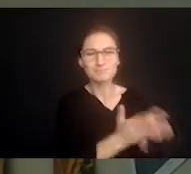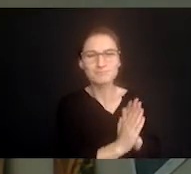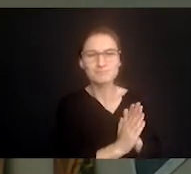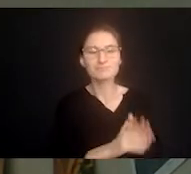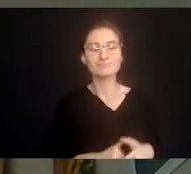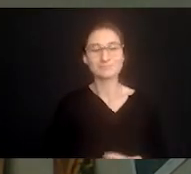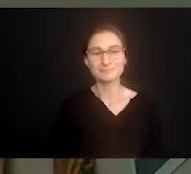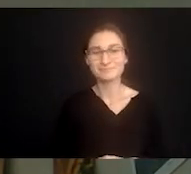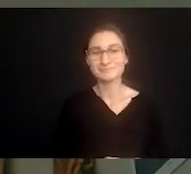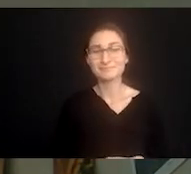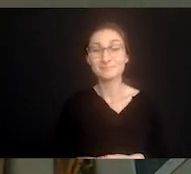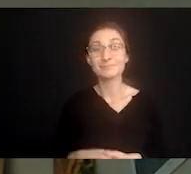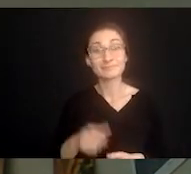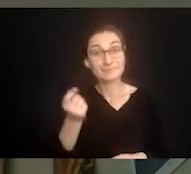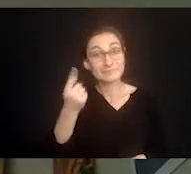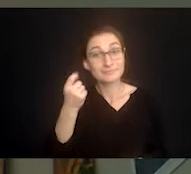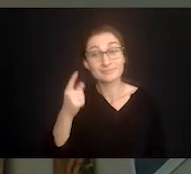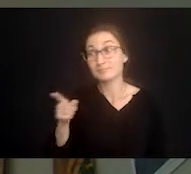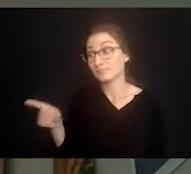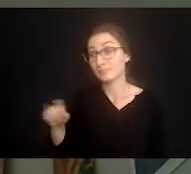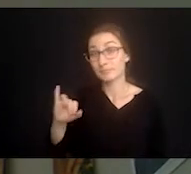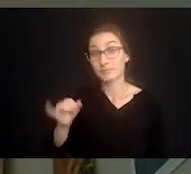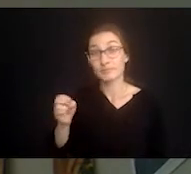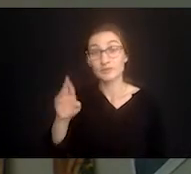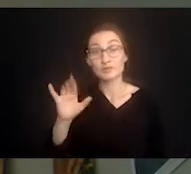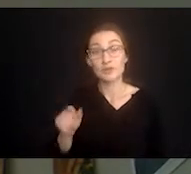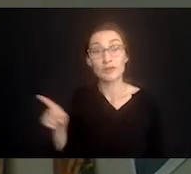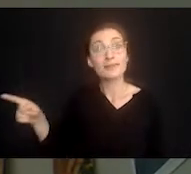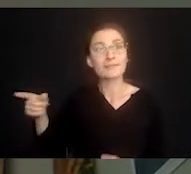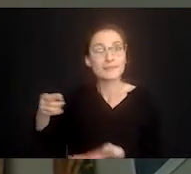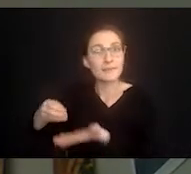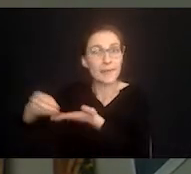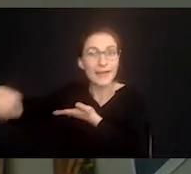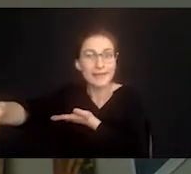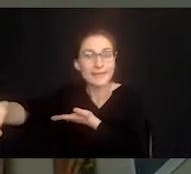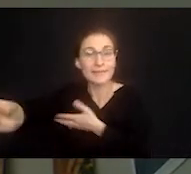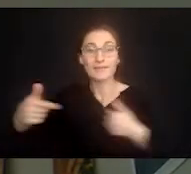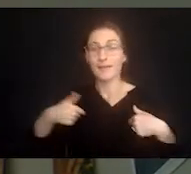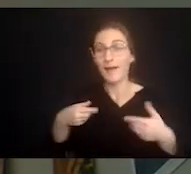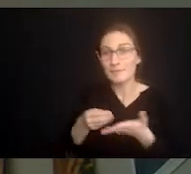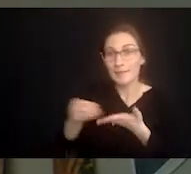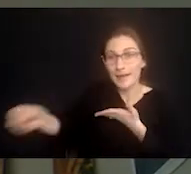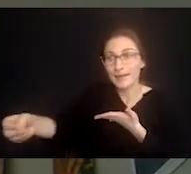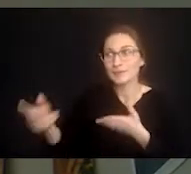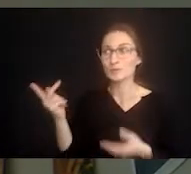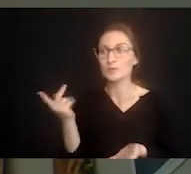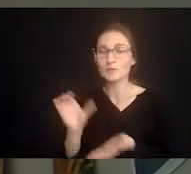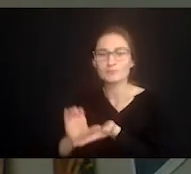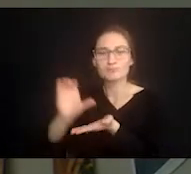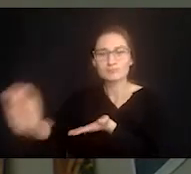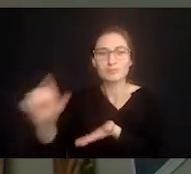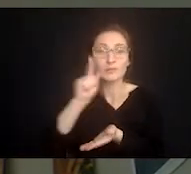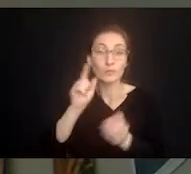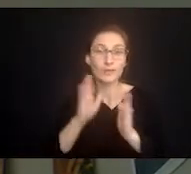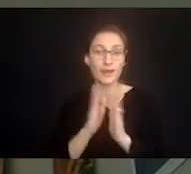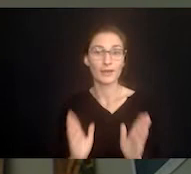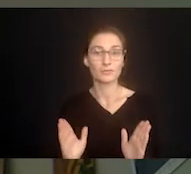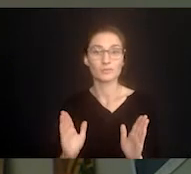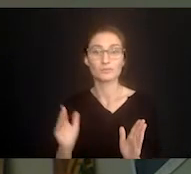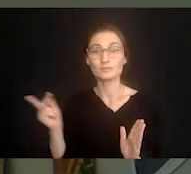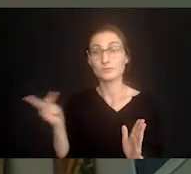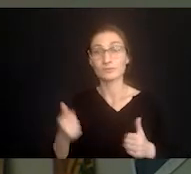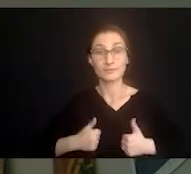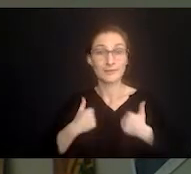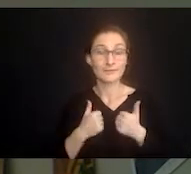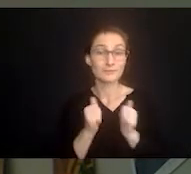There's a place for that but Jerry bought this house with his money as well as me with mine and he lives in it the same as me.